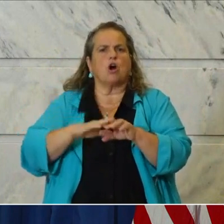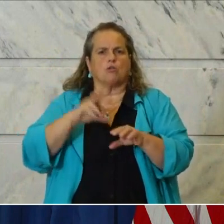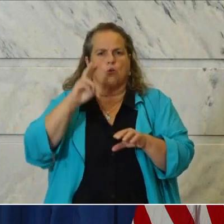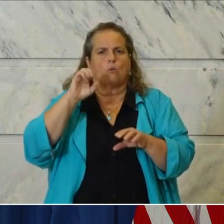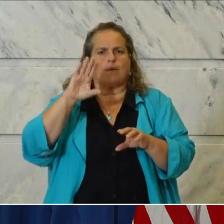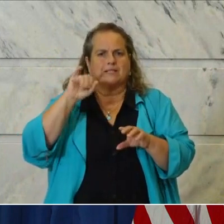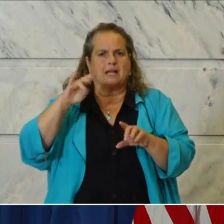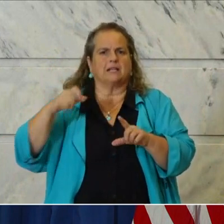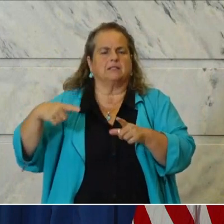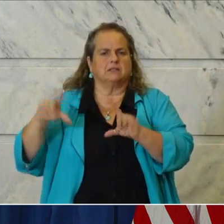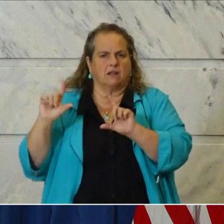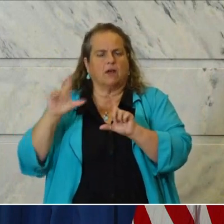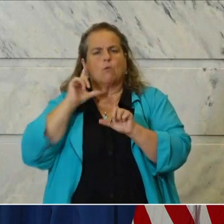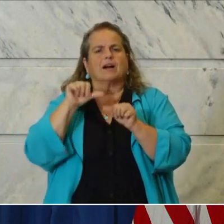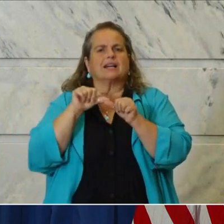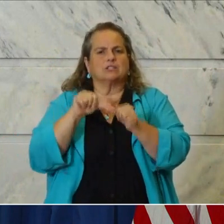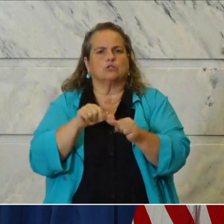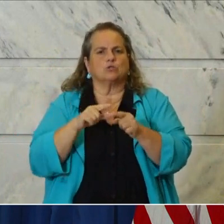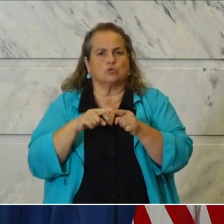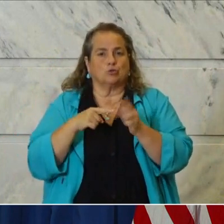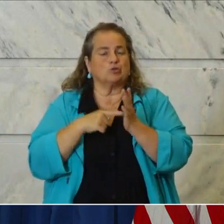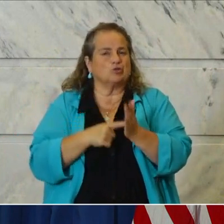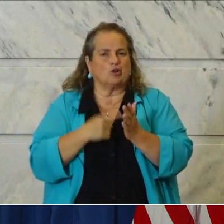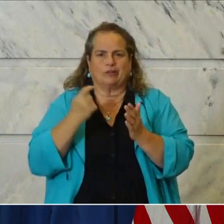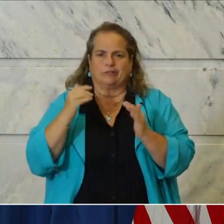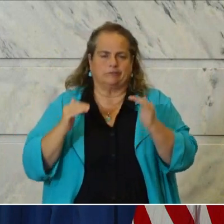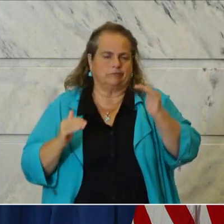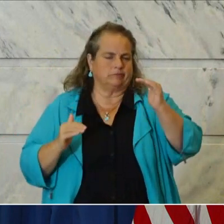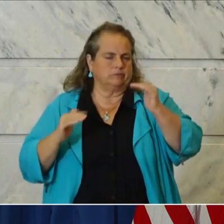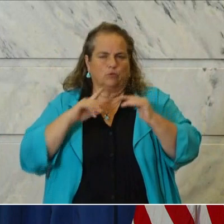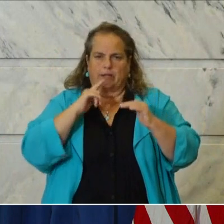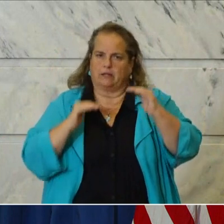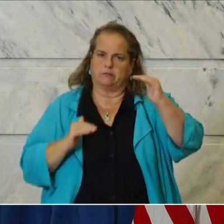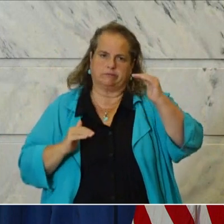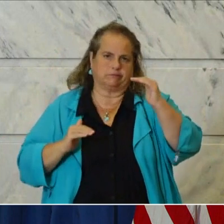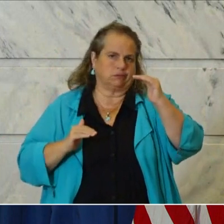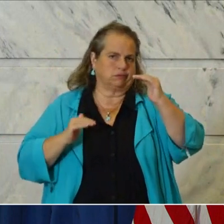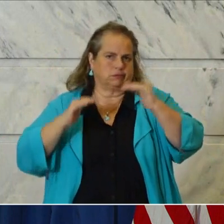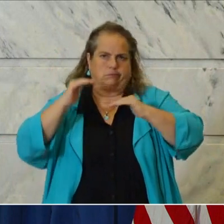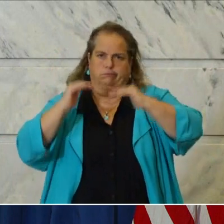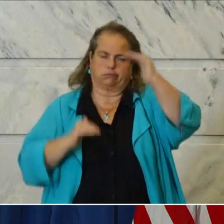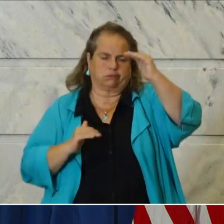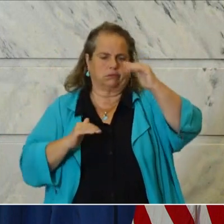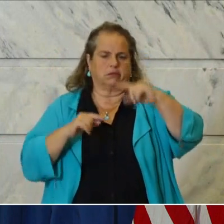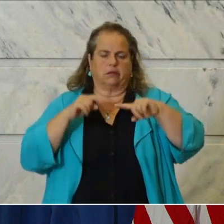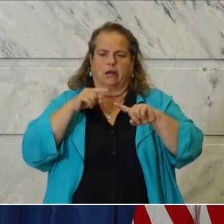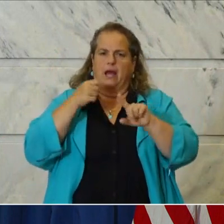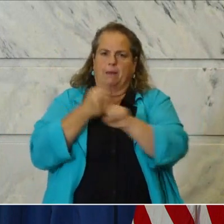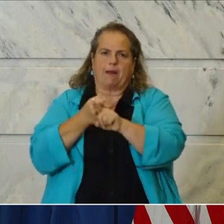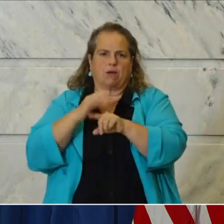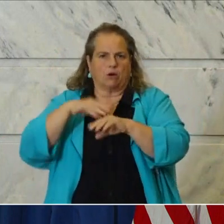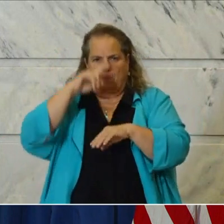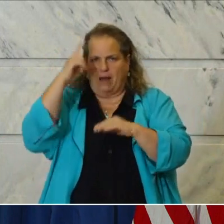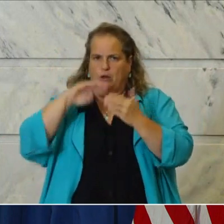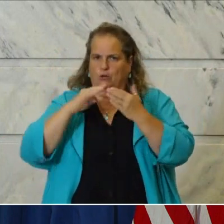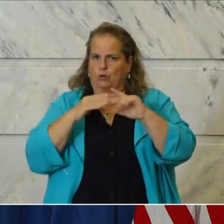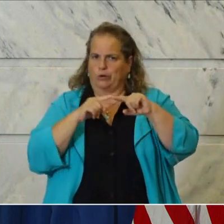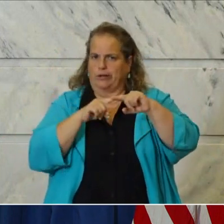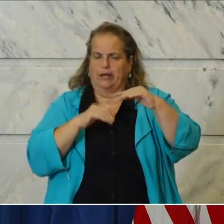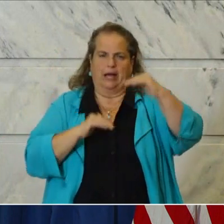continue to show disproportionate disproportionate impact on on our black community.